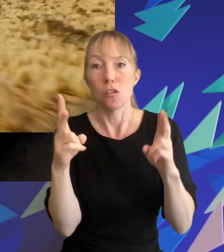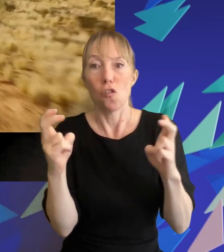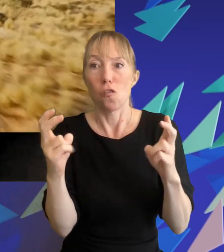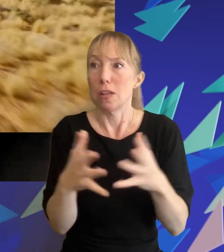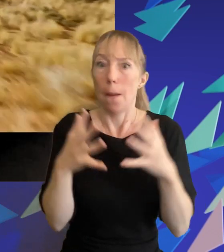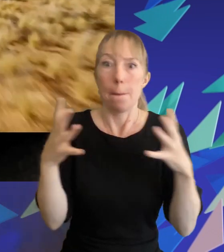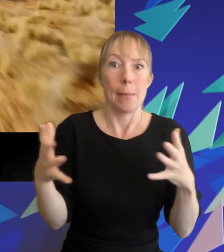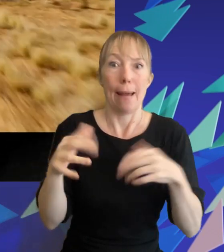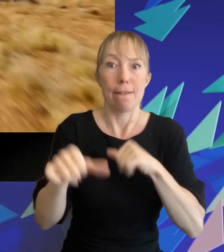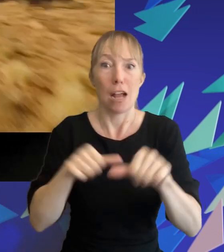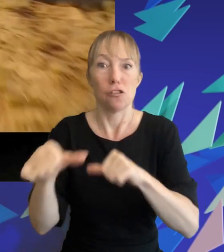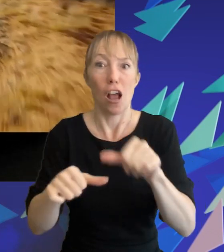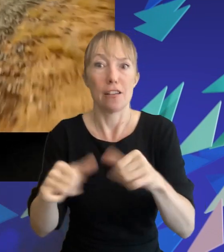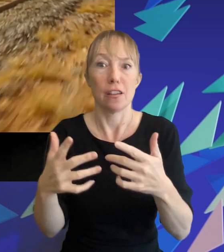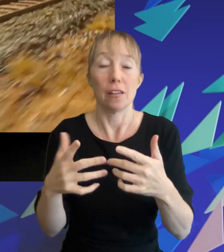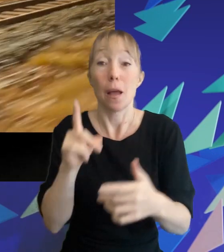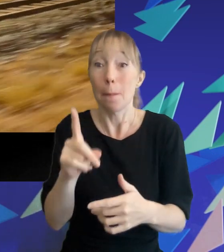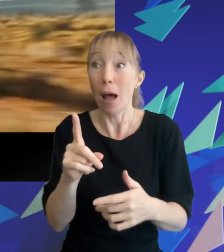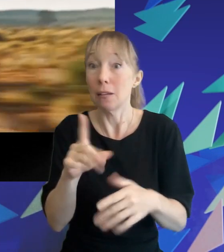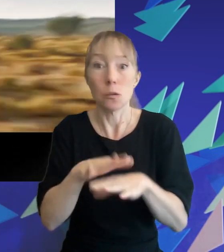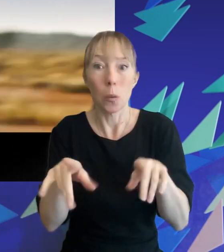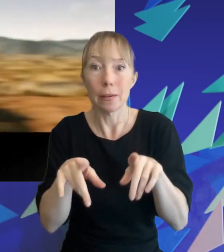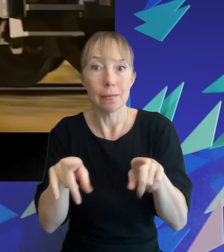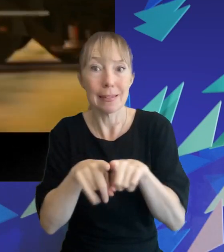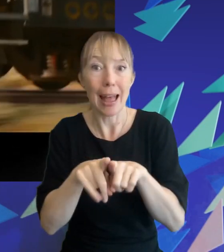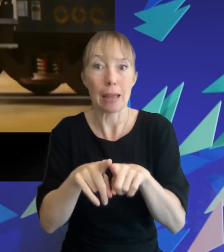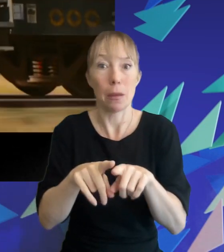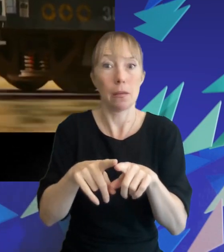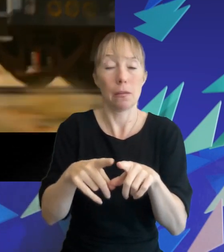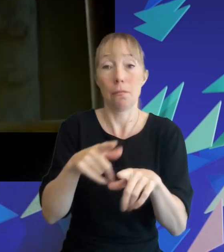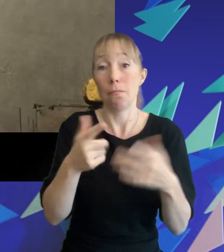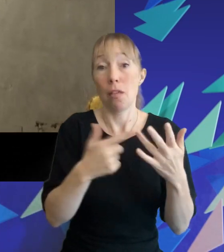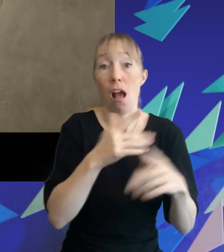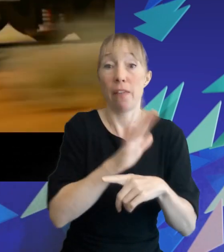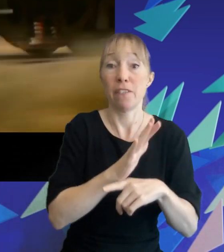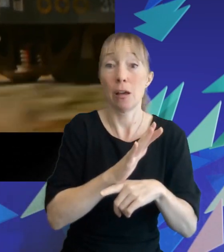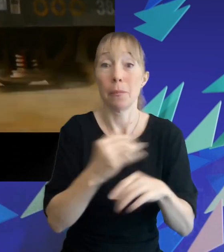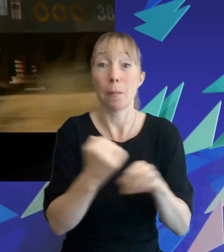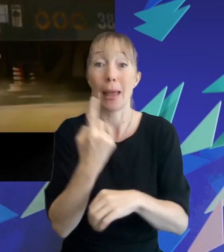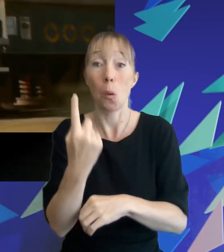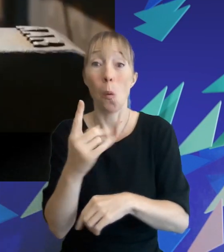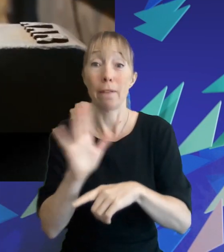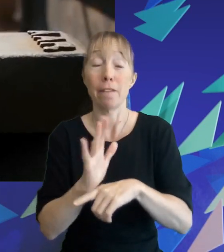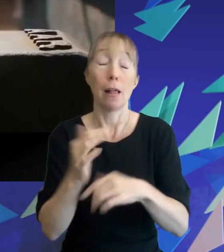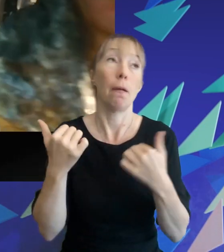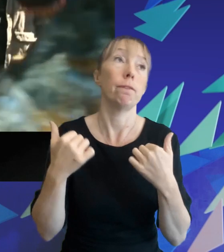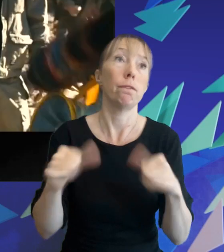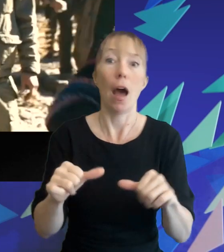unlike those before it they were making just the one film from the final book finally lesson learned